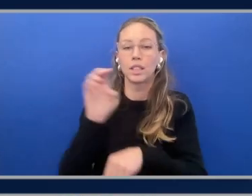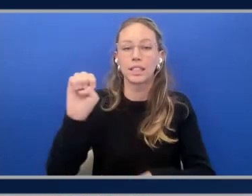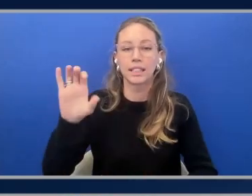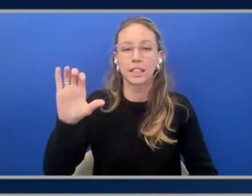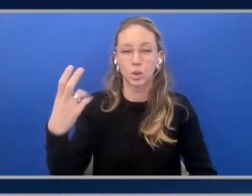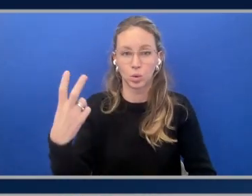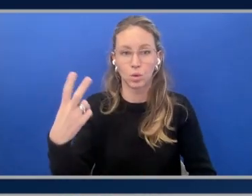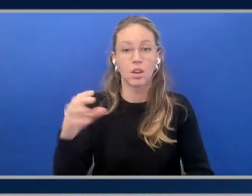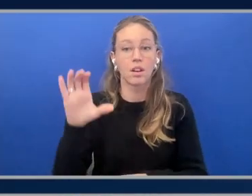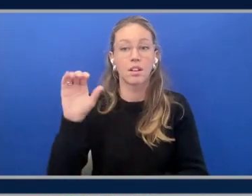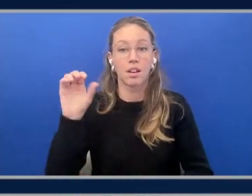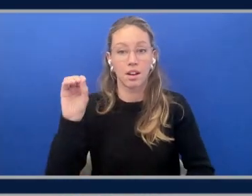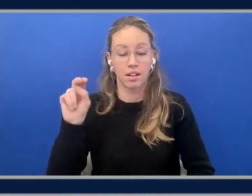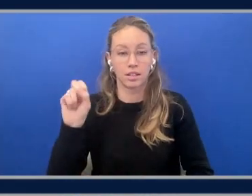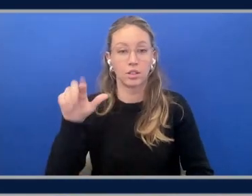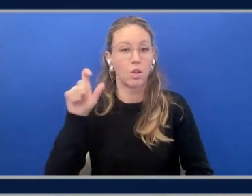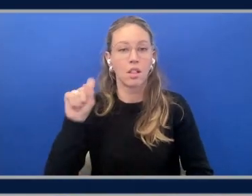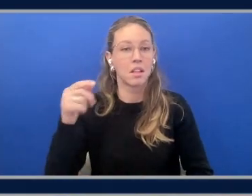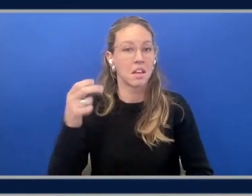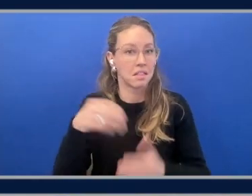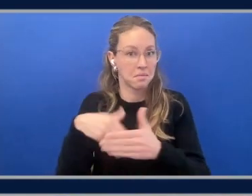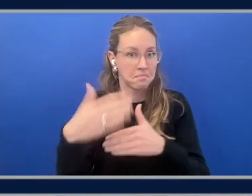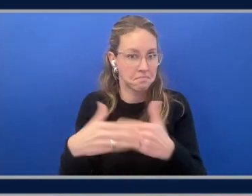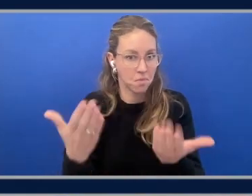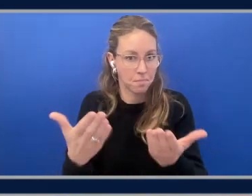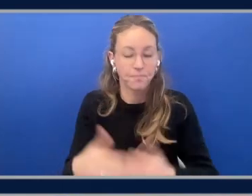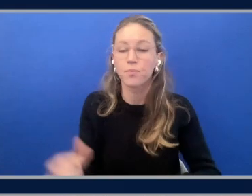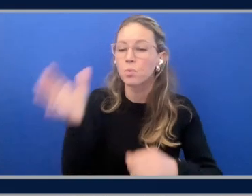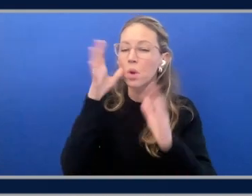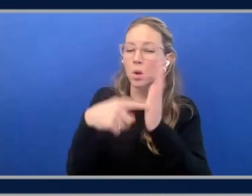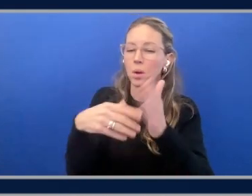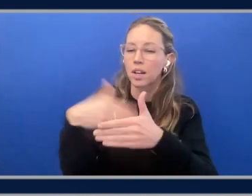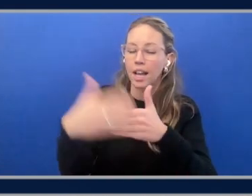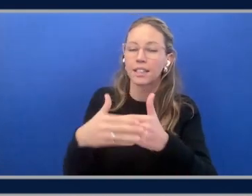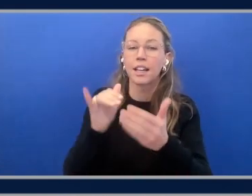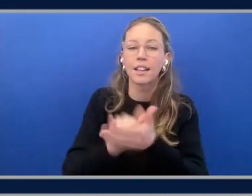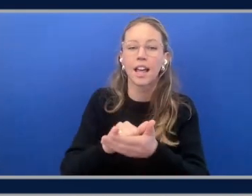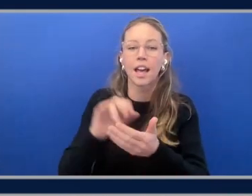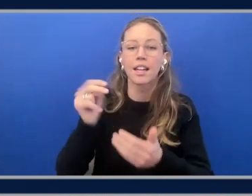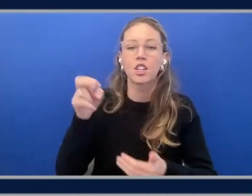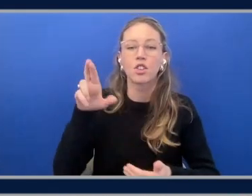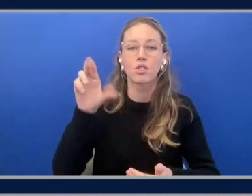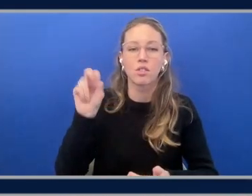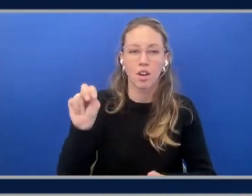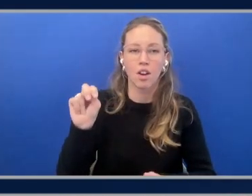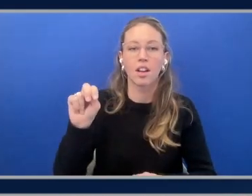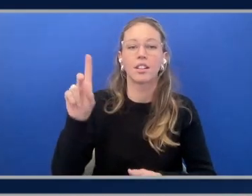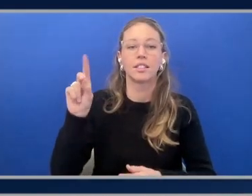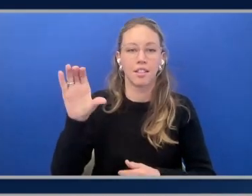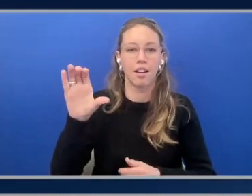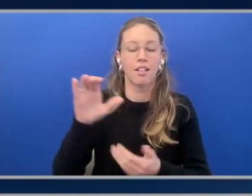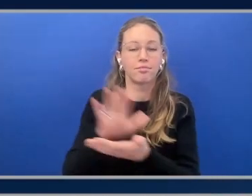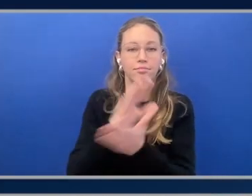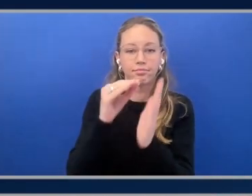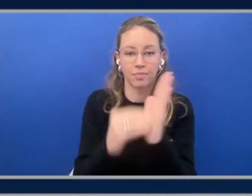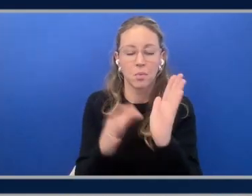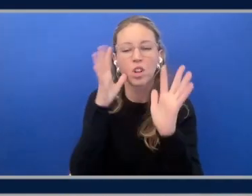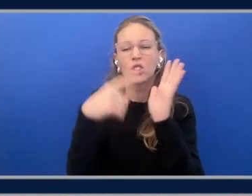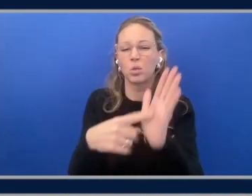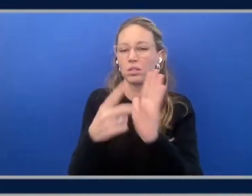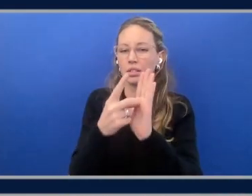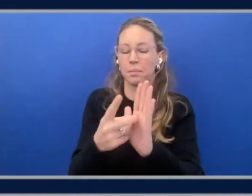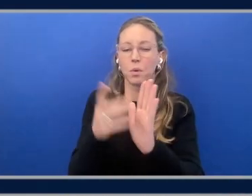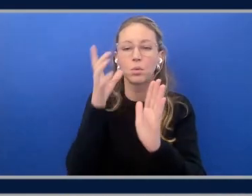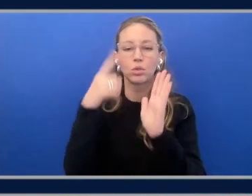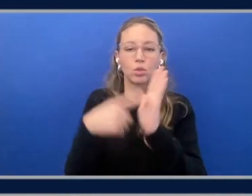Then what? Okay. We're going to show you a little bit of, you know, the neuron documentation in a sec. But I wanted to hop right into the actual demo and show you some Tranium 2